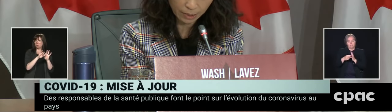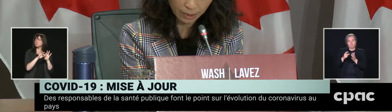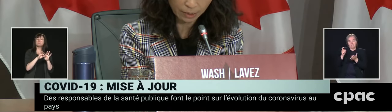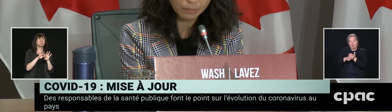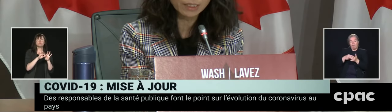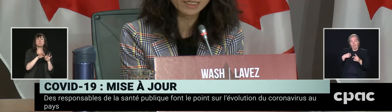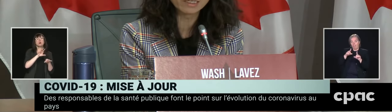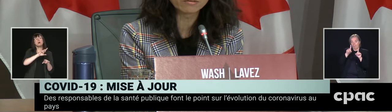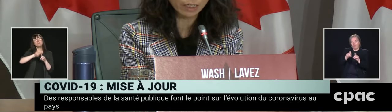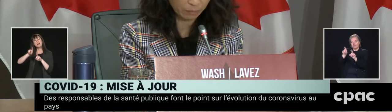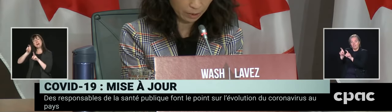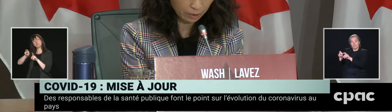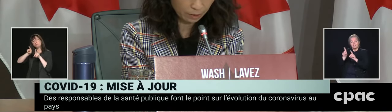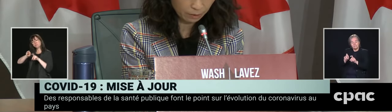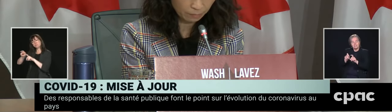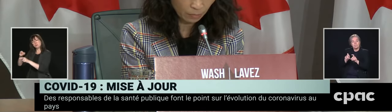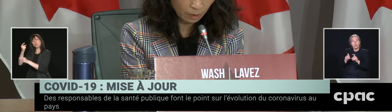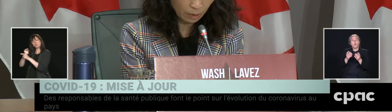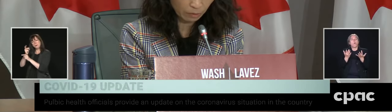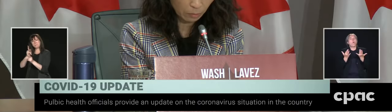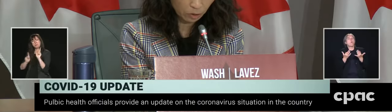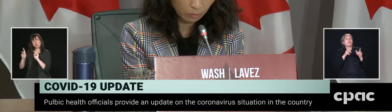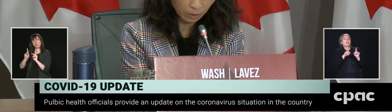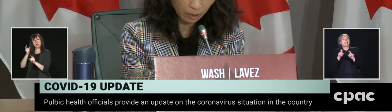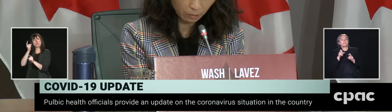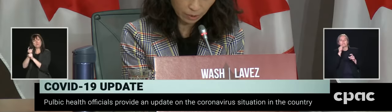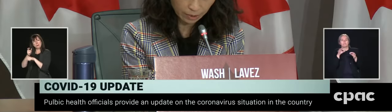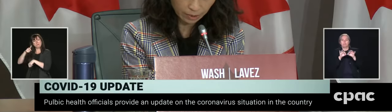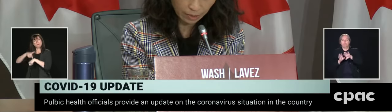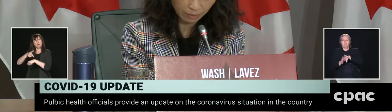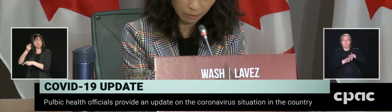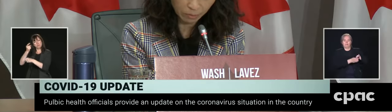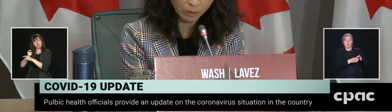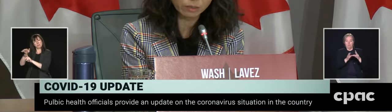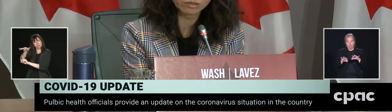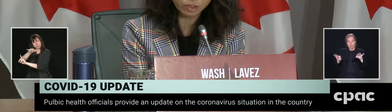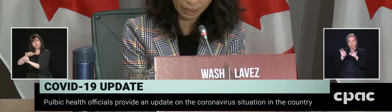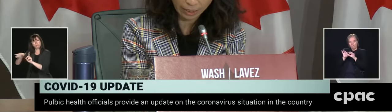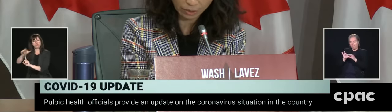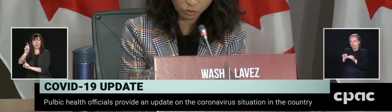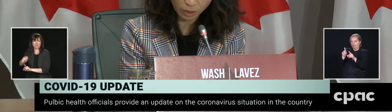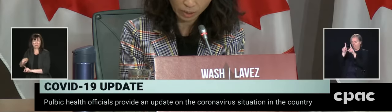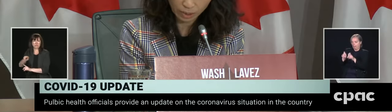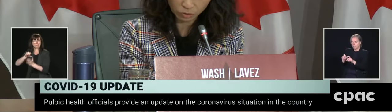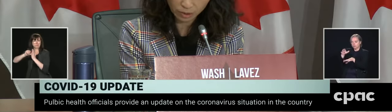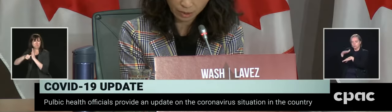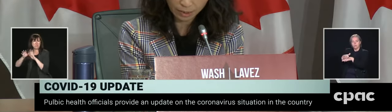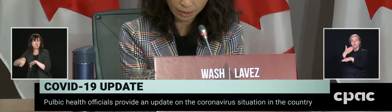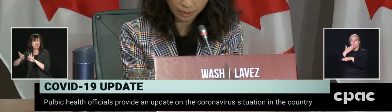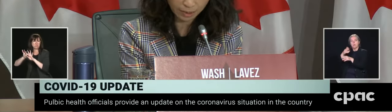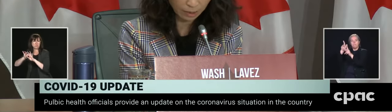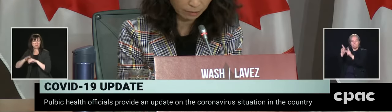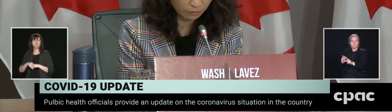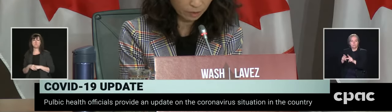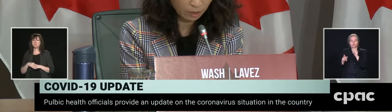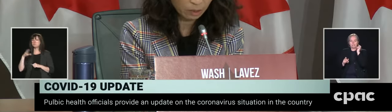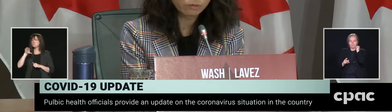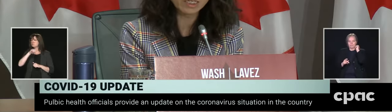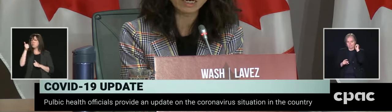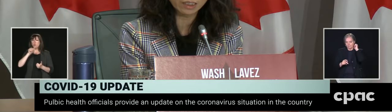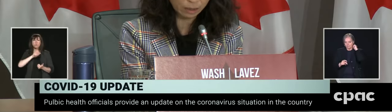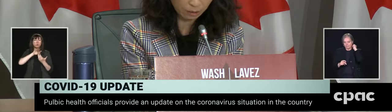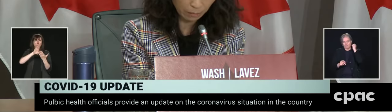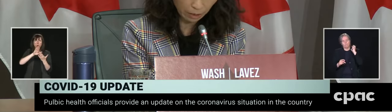at the right time in the right place. There are multiple other ways that have been proposed to gauge whether other countries are testing enough.